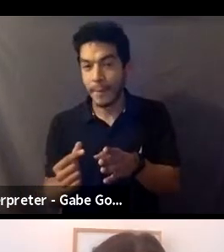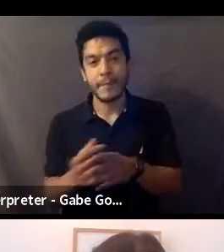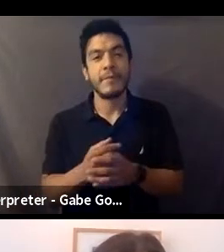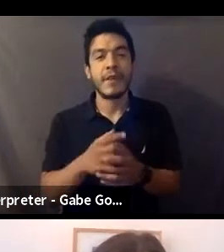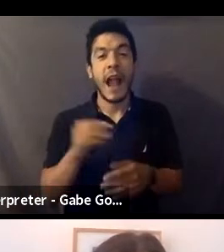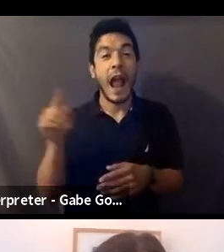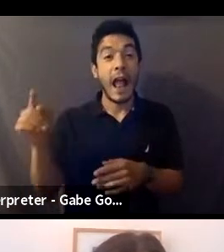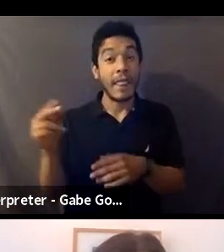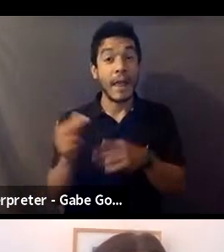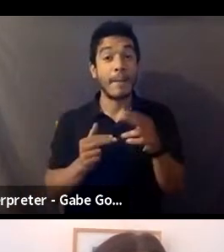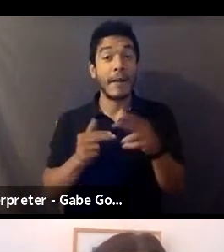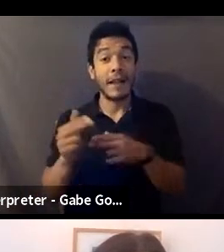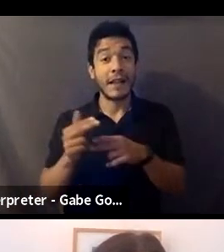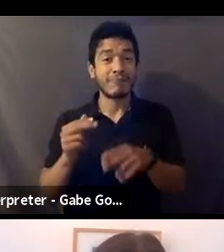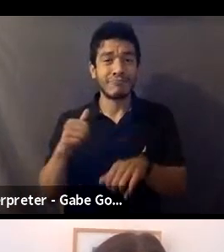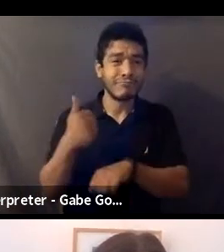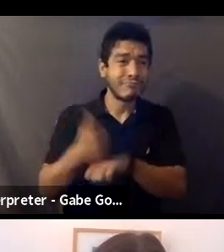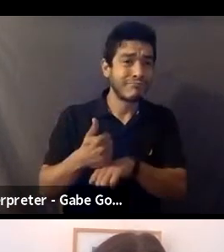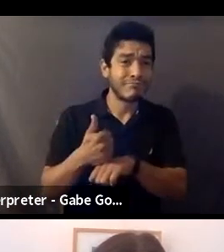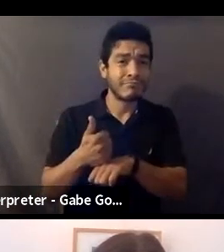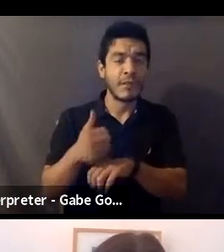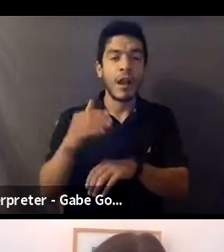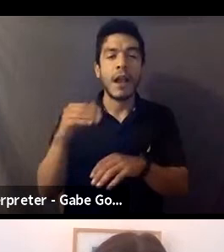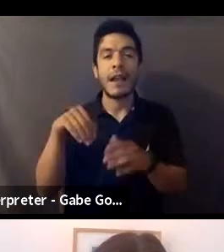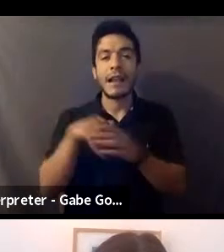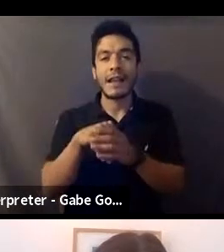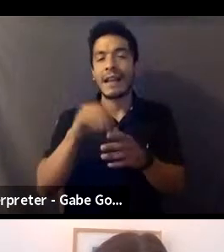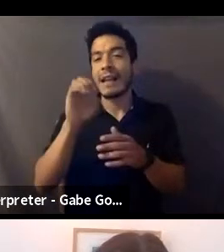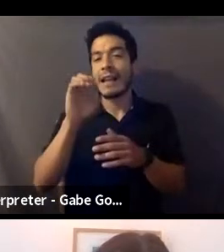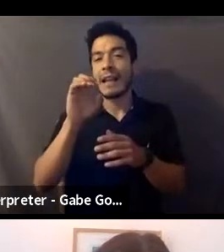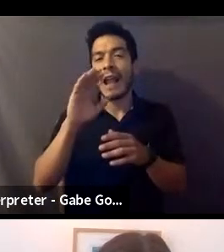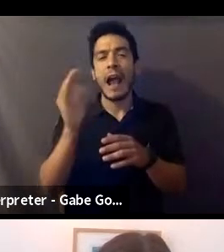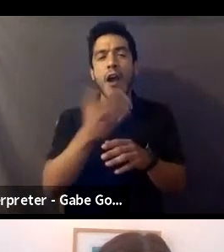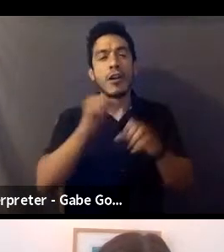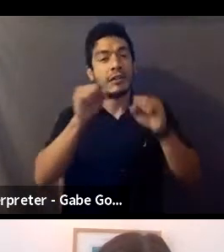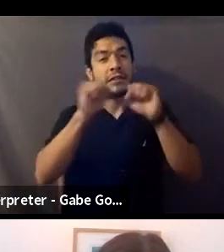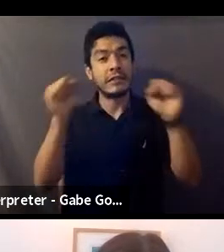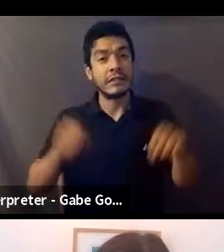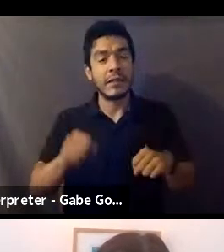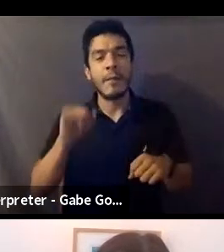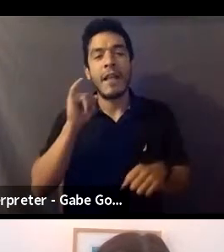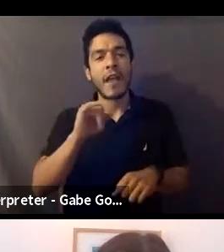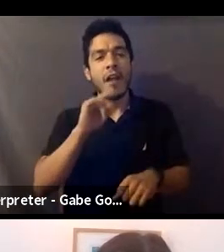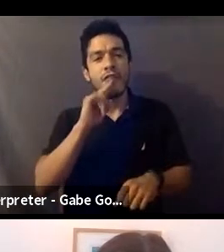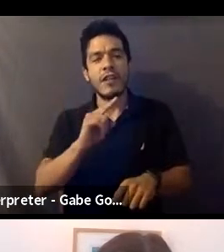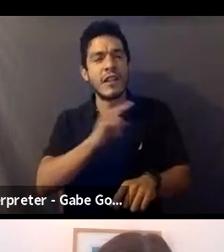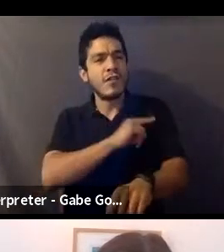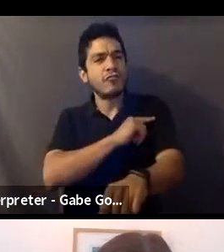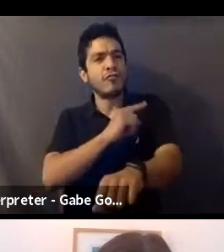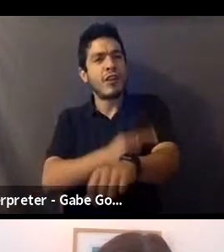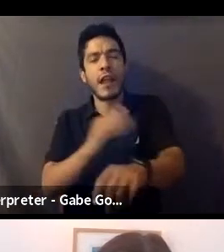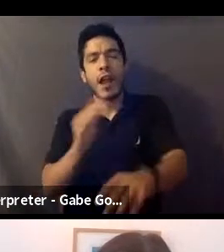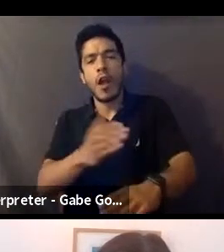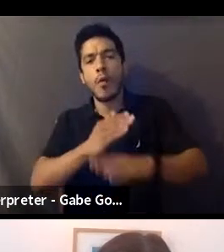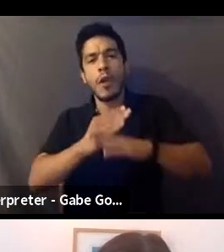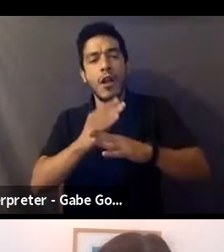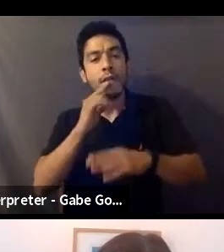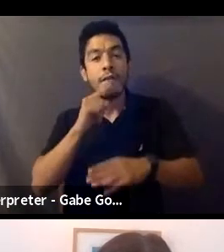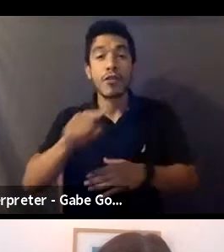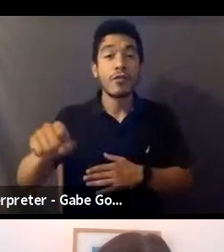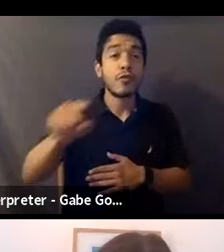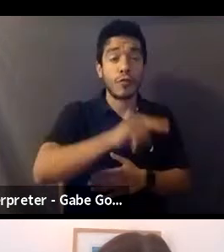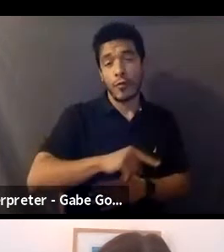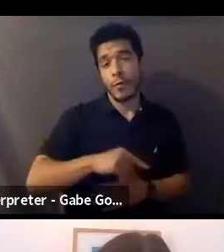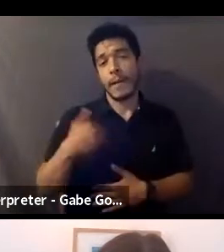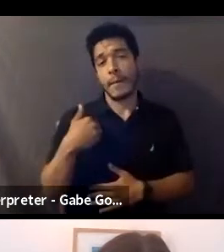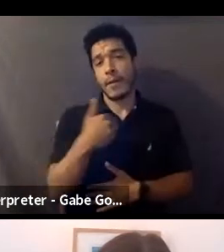build and continue to build an ecosystem that strengthens the protections for our members. We've been